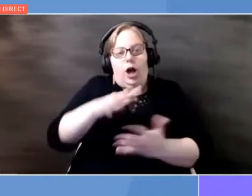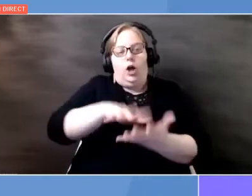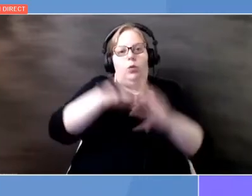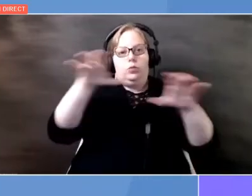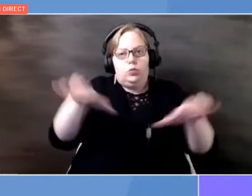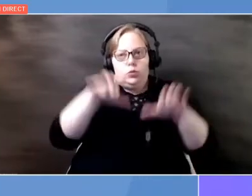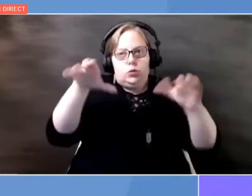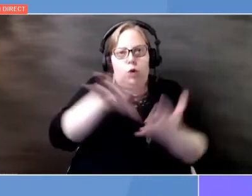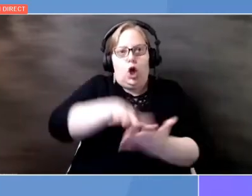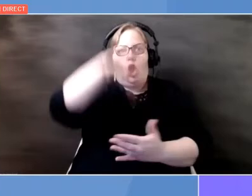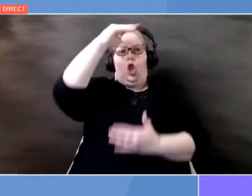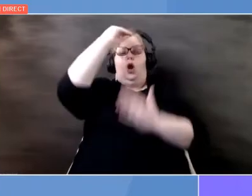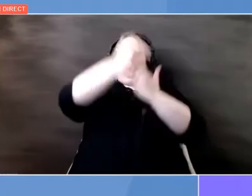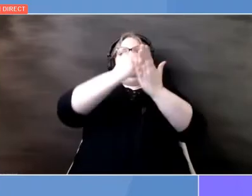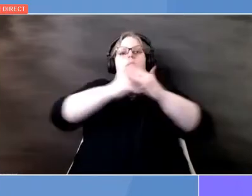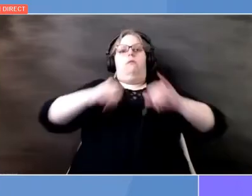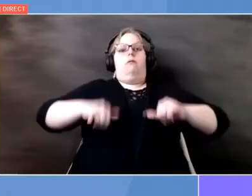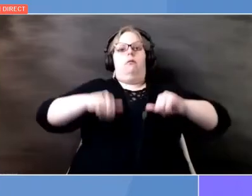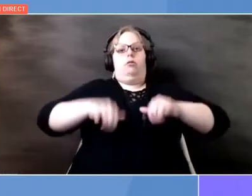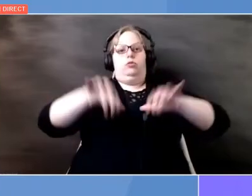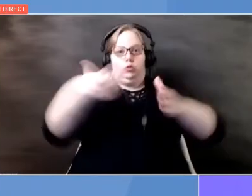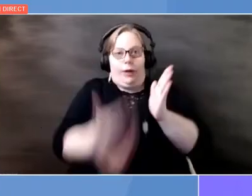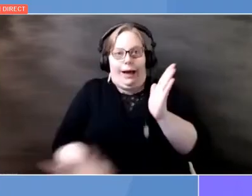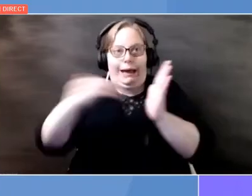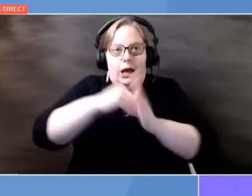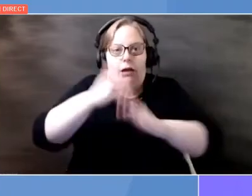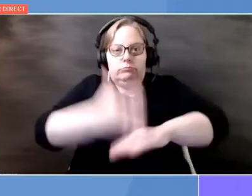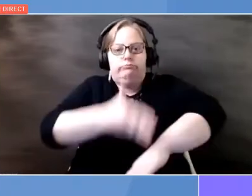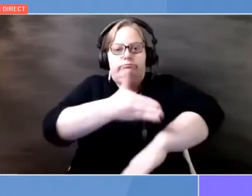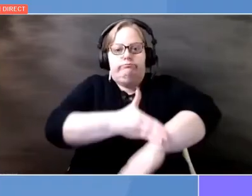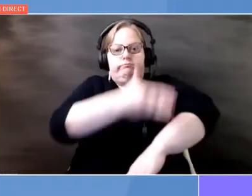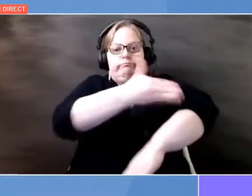The cost of doing it again, it's much smaller.